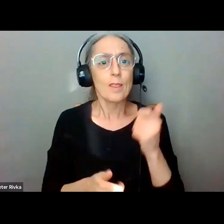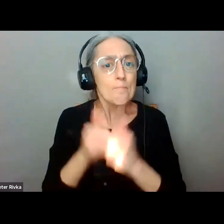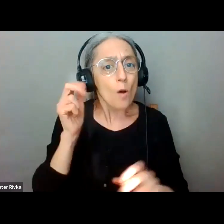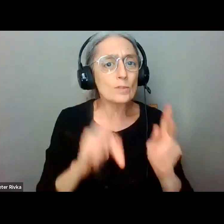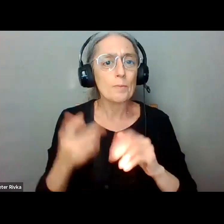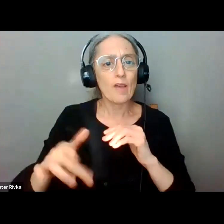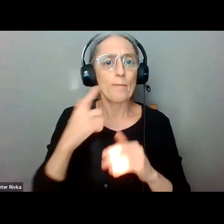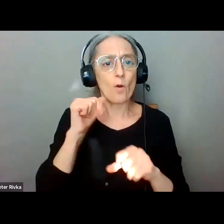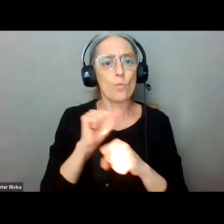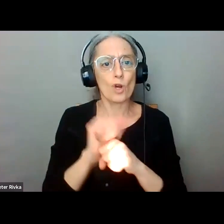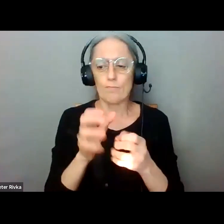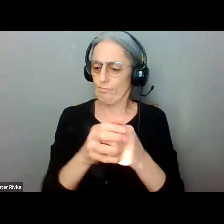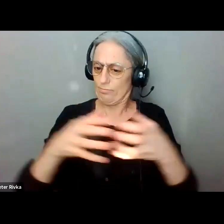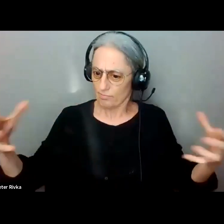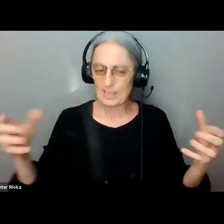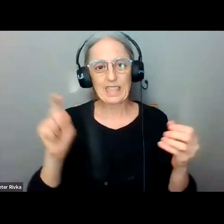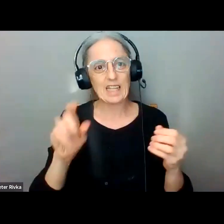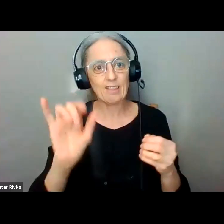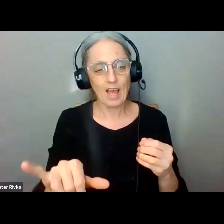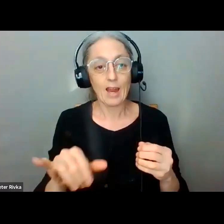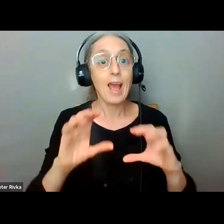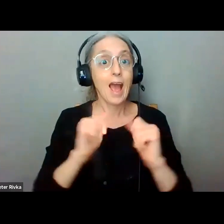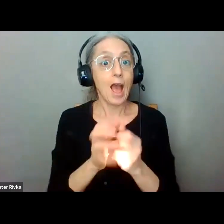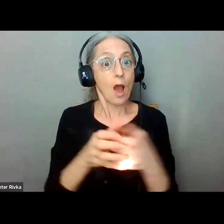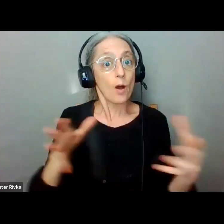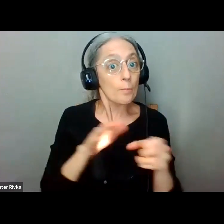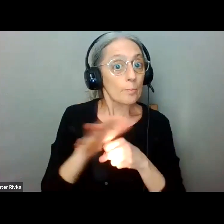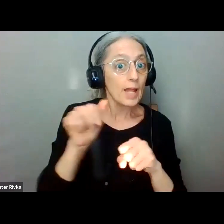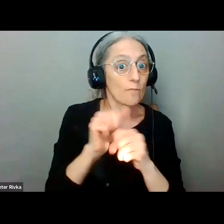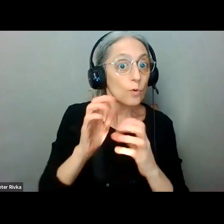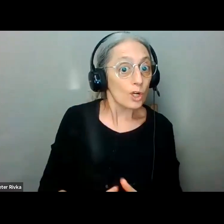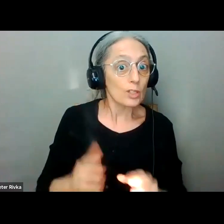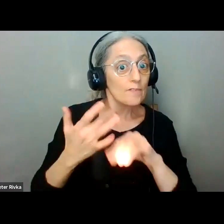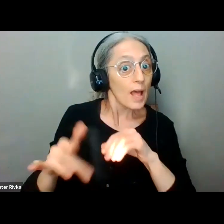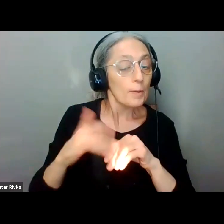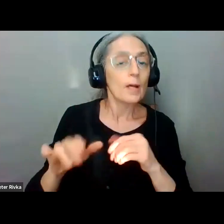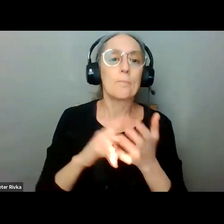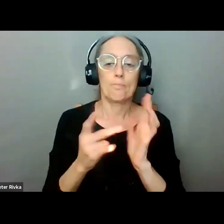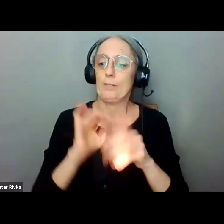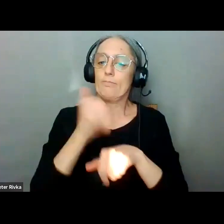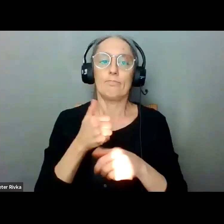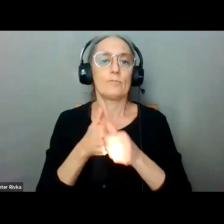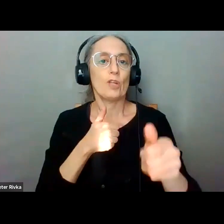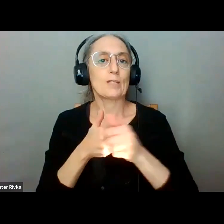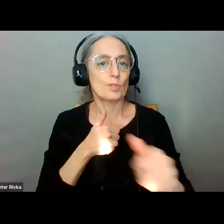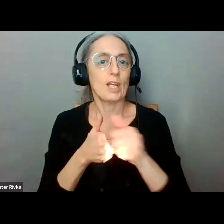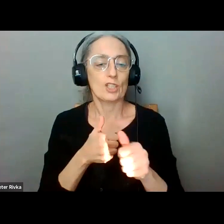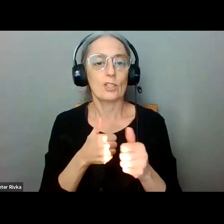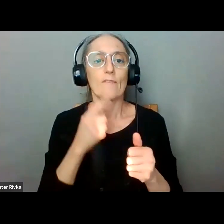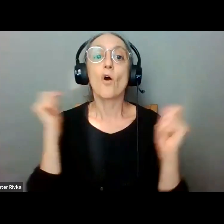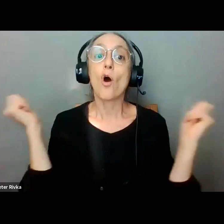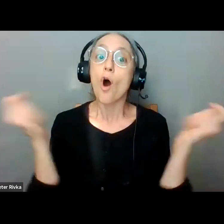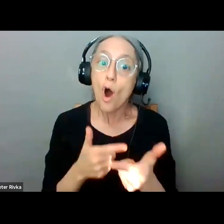um and and and to do that you have to be able to make sure that transit is accessible to everybody